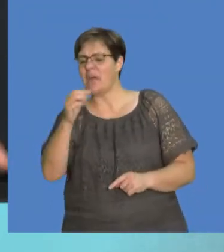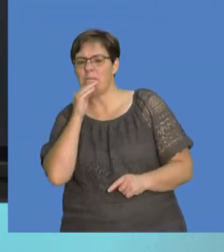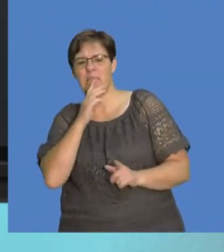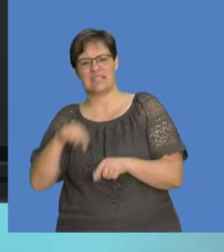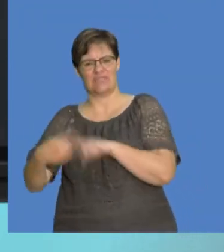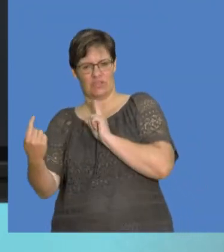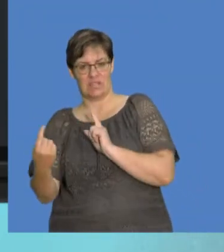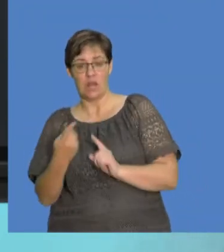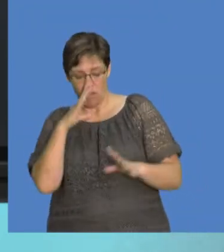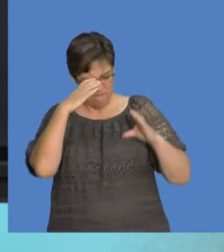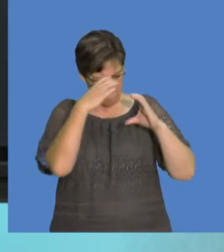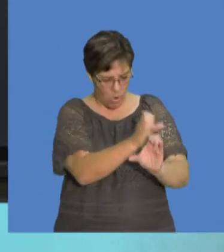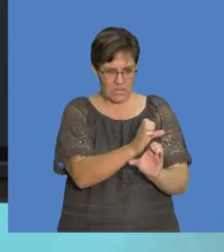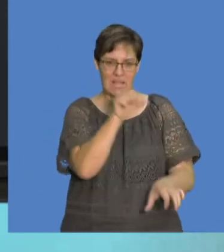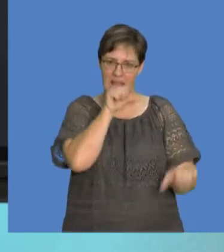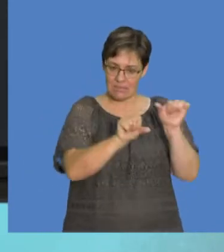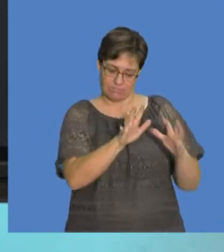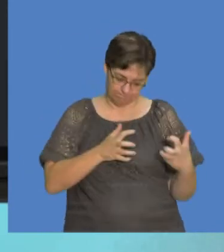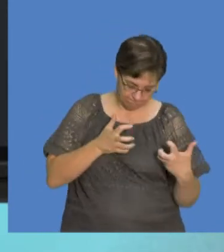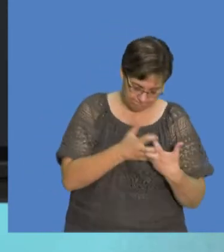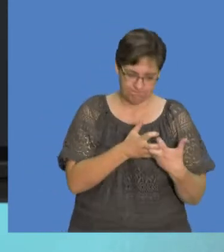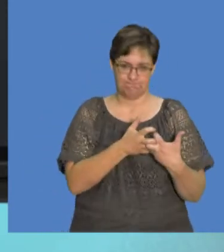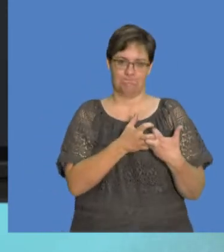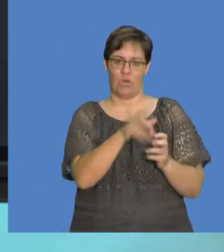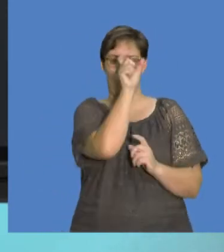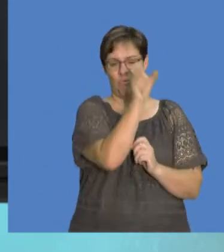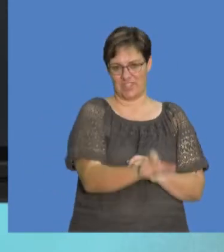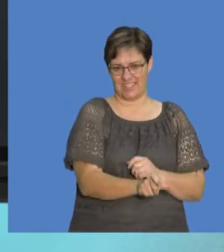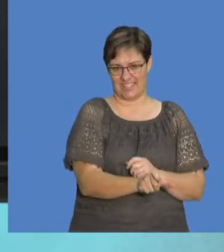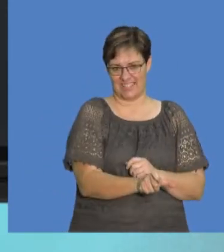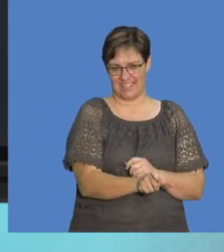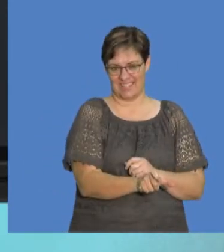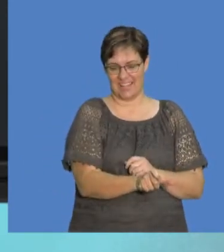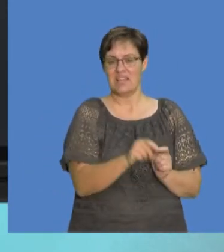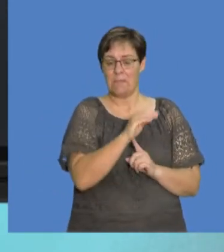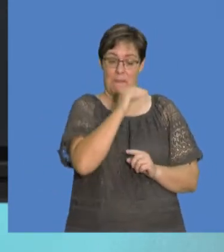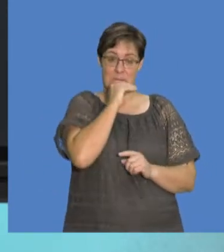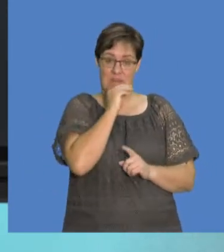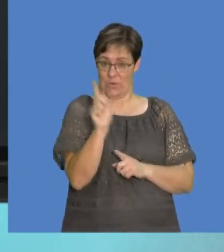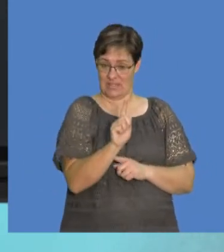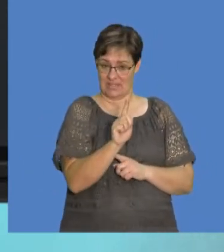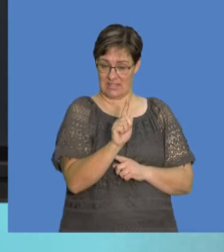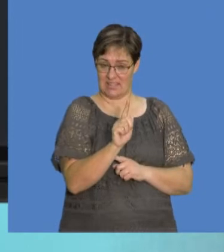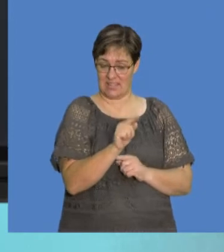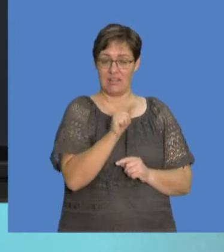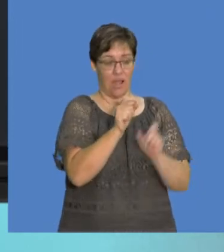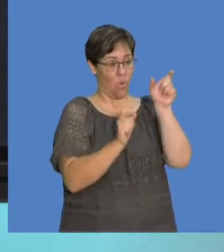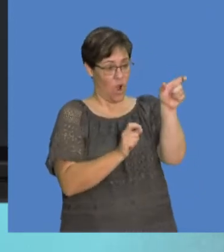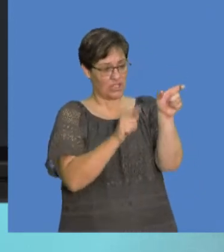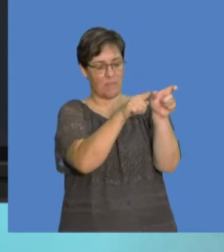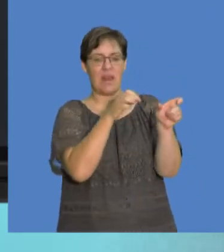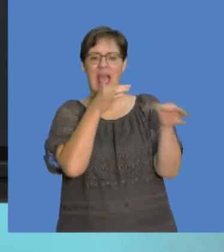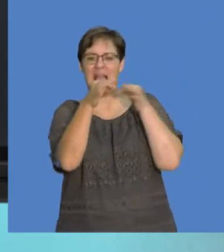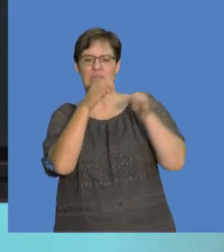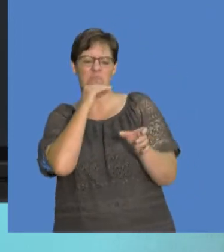context. So it's very, very important to understand the terminology. And in terms of definition, remember, the examination